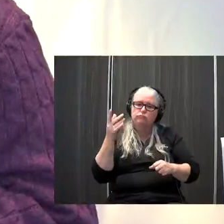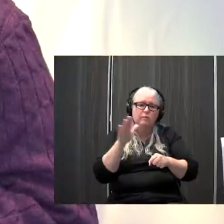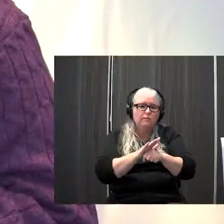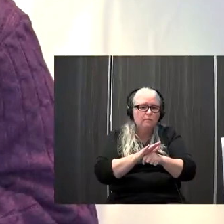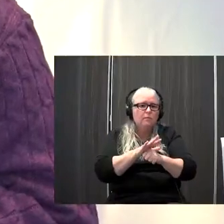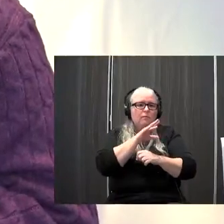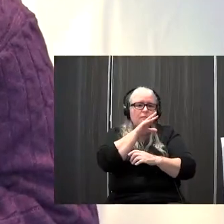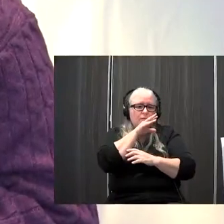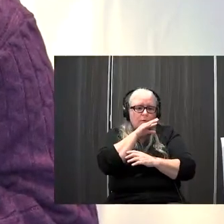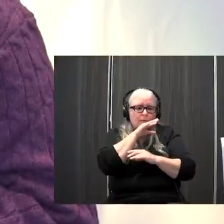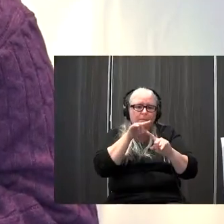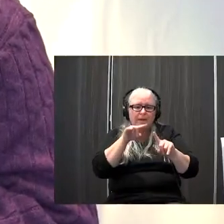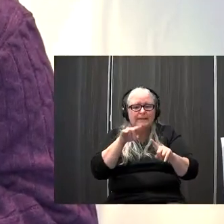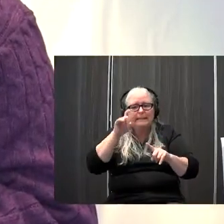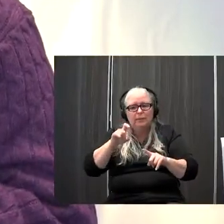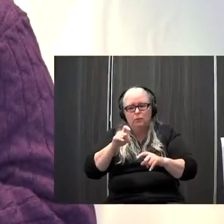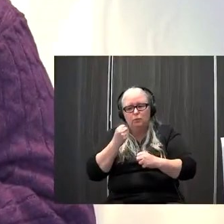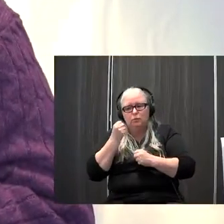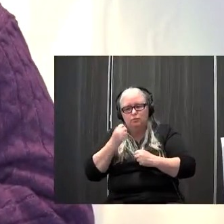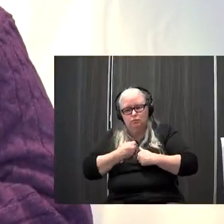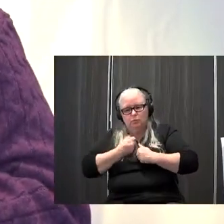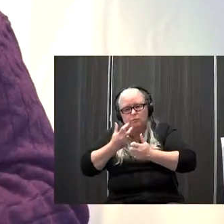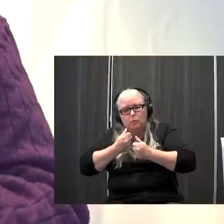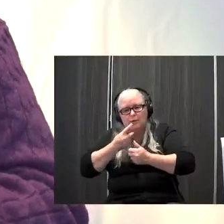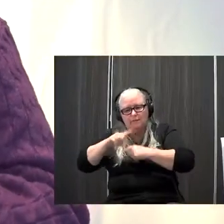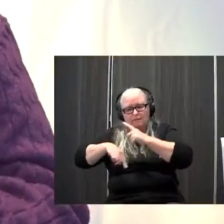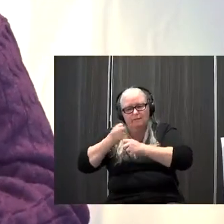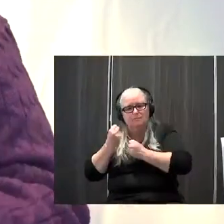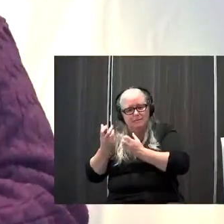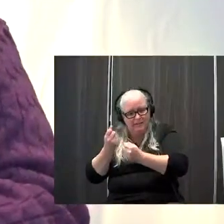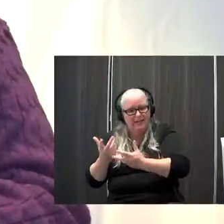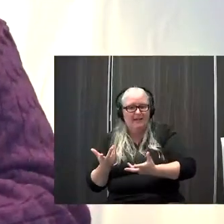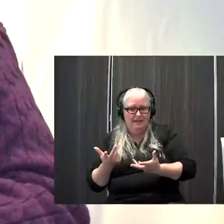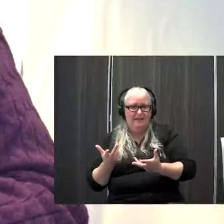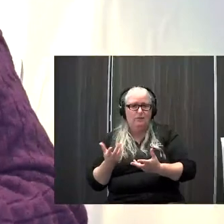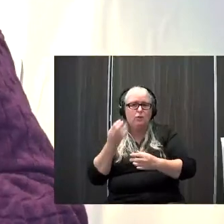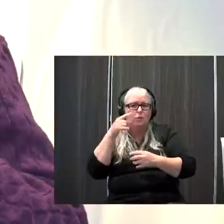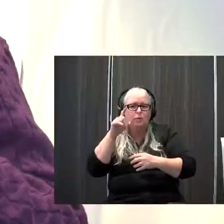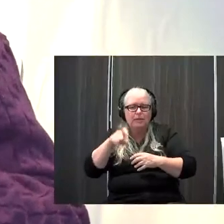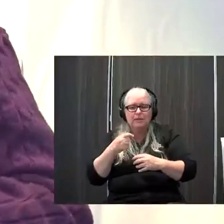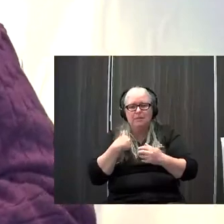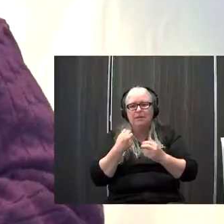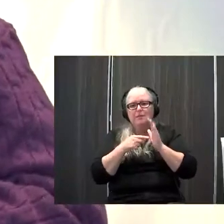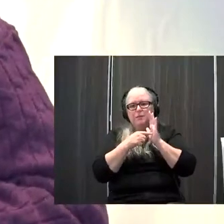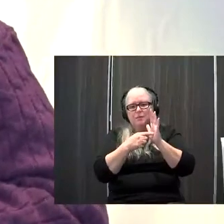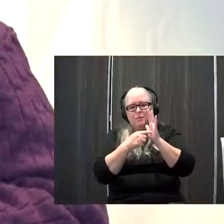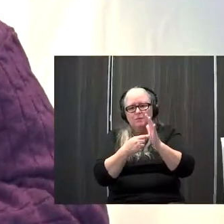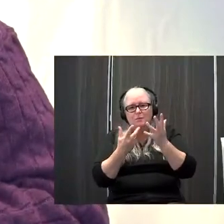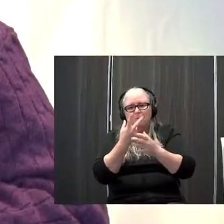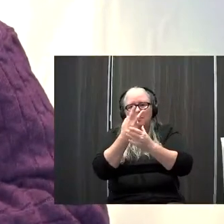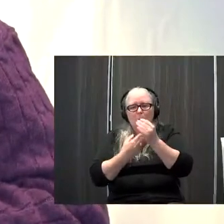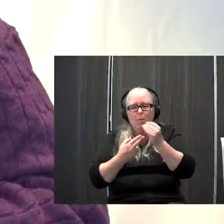but need to sign as an output so if you don't have exposure to sign you're not going to be able to express yourself so I think that's things to think about